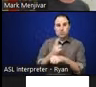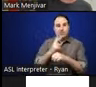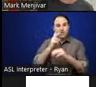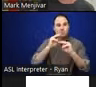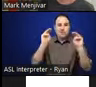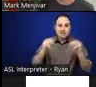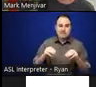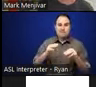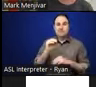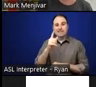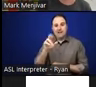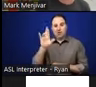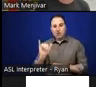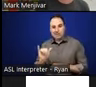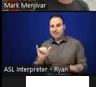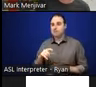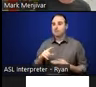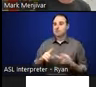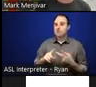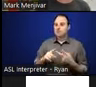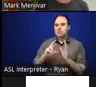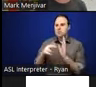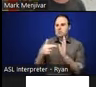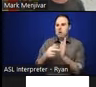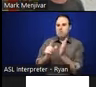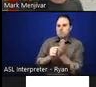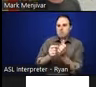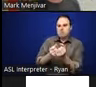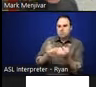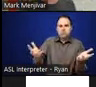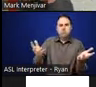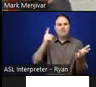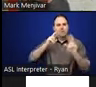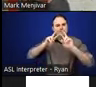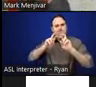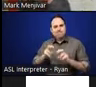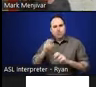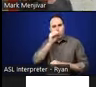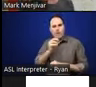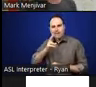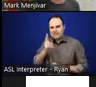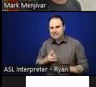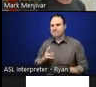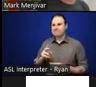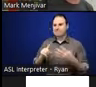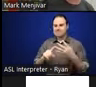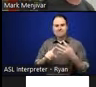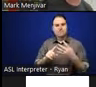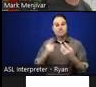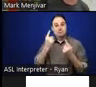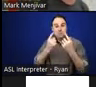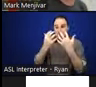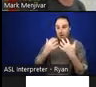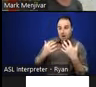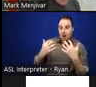play in disseminating oral histories? How can we consider our audience when presenting oral history in public spaces? Where